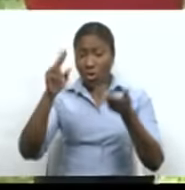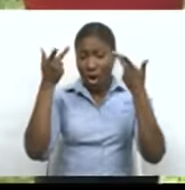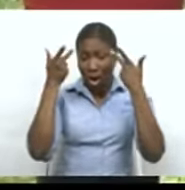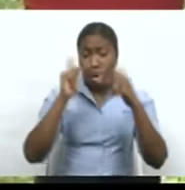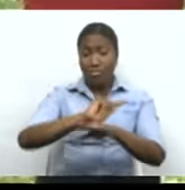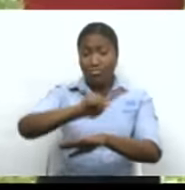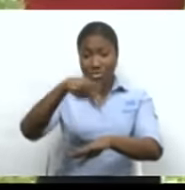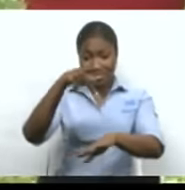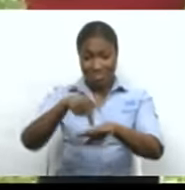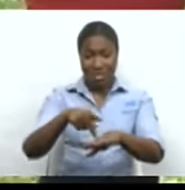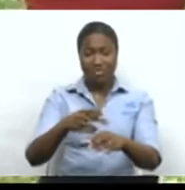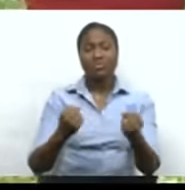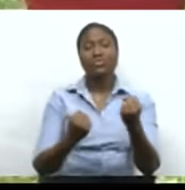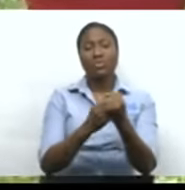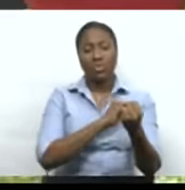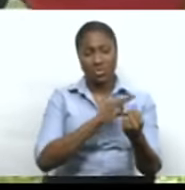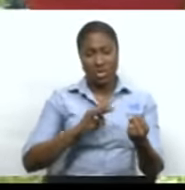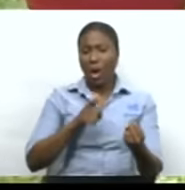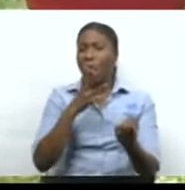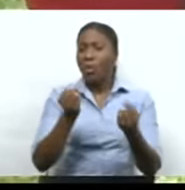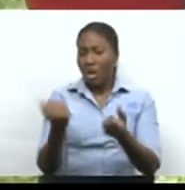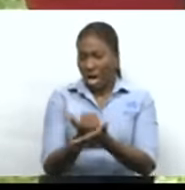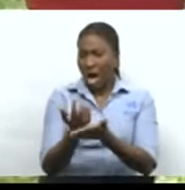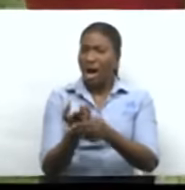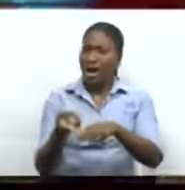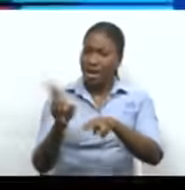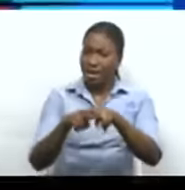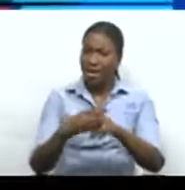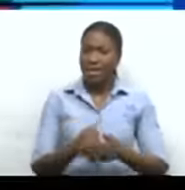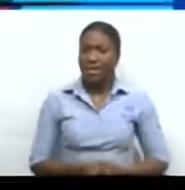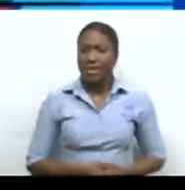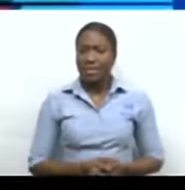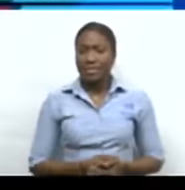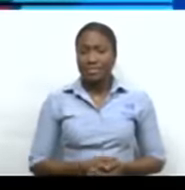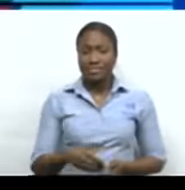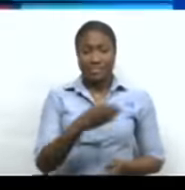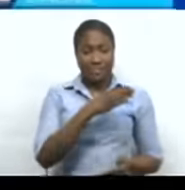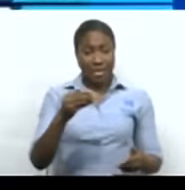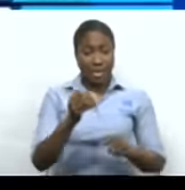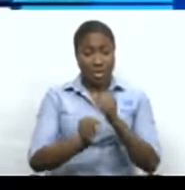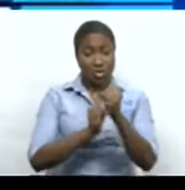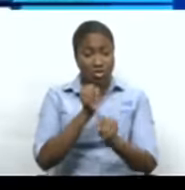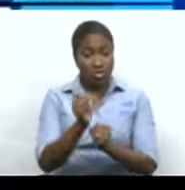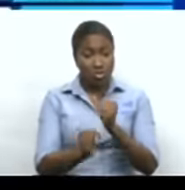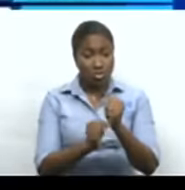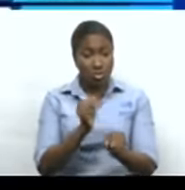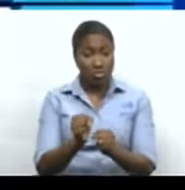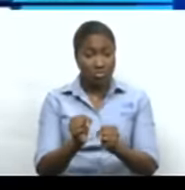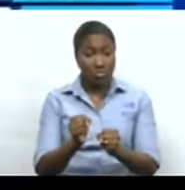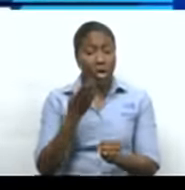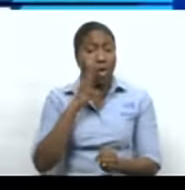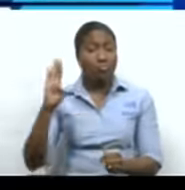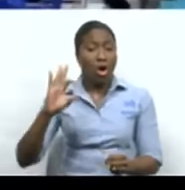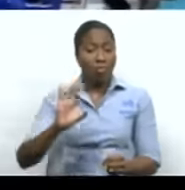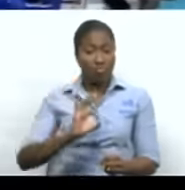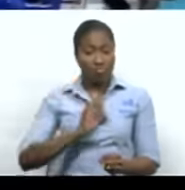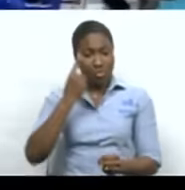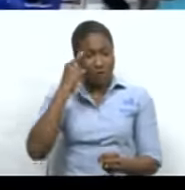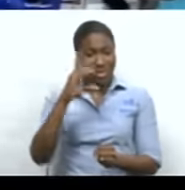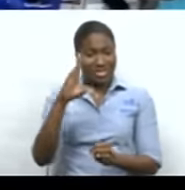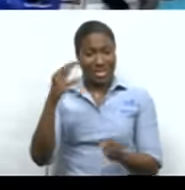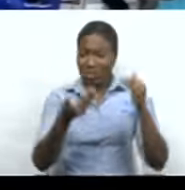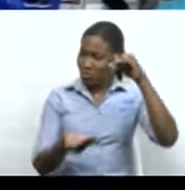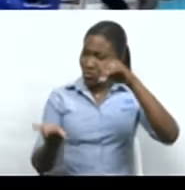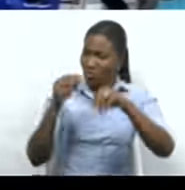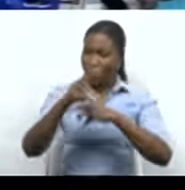to support staff's call for higher wages. Coming up in sport, bronze for Dylan Carter, the swimming World